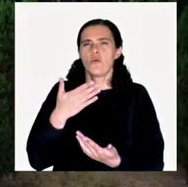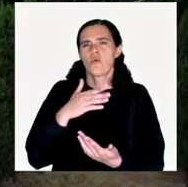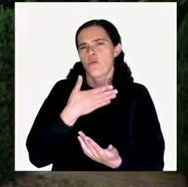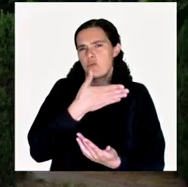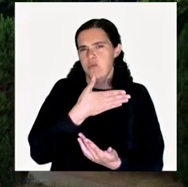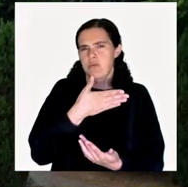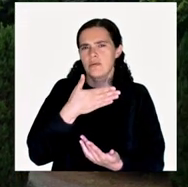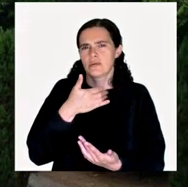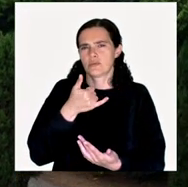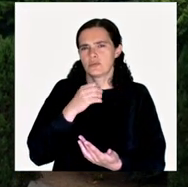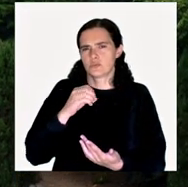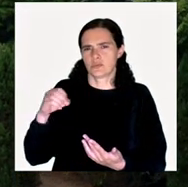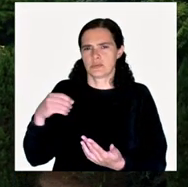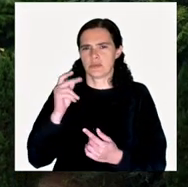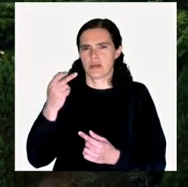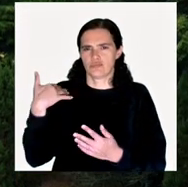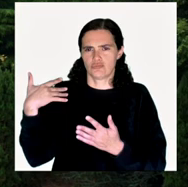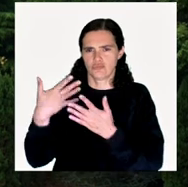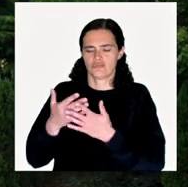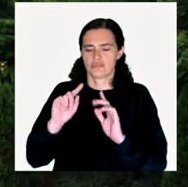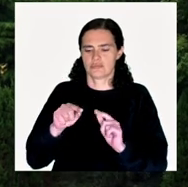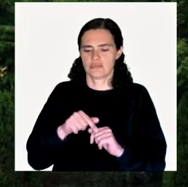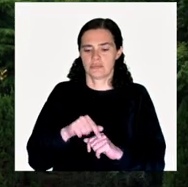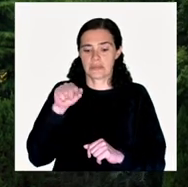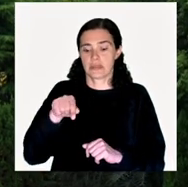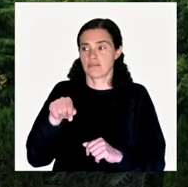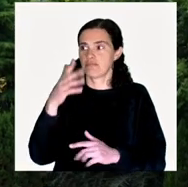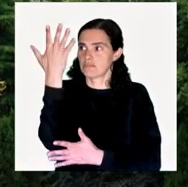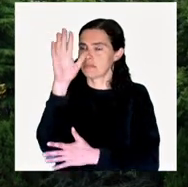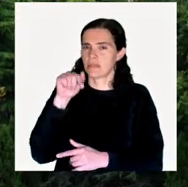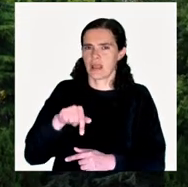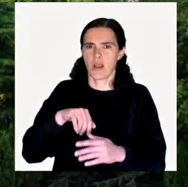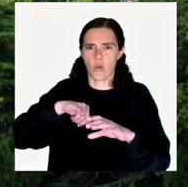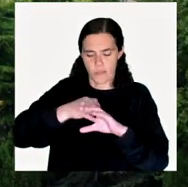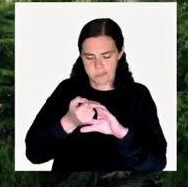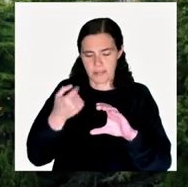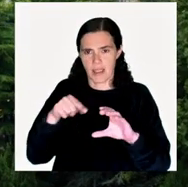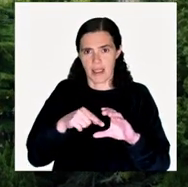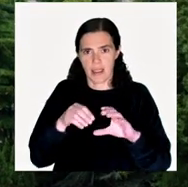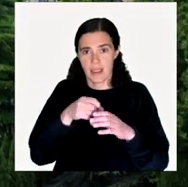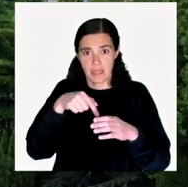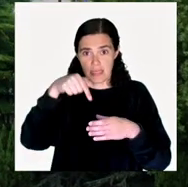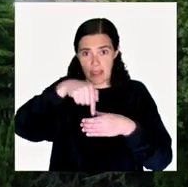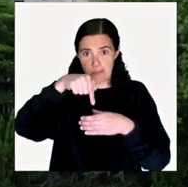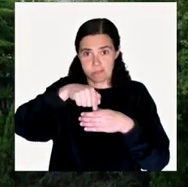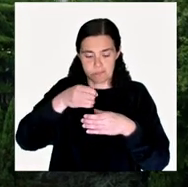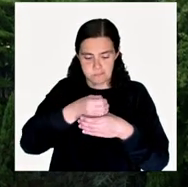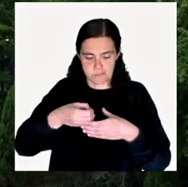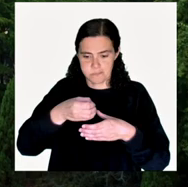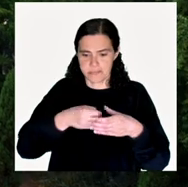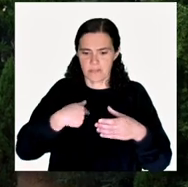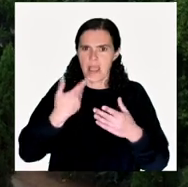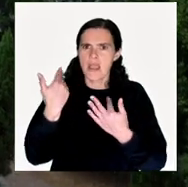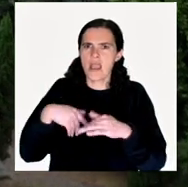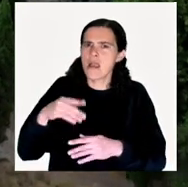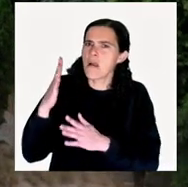1,200 years old. A tree that was hollow, so empty inside and